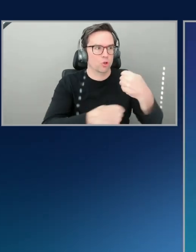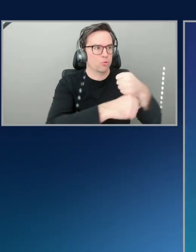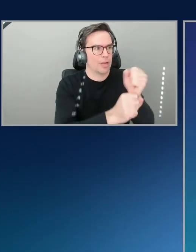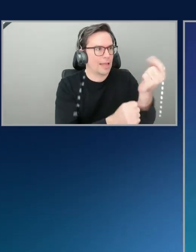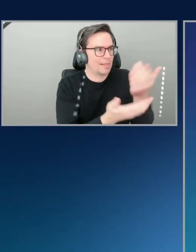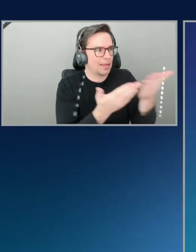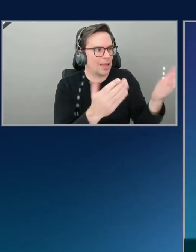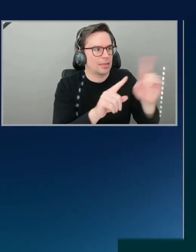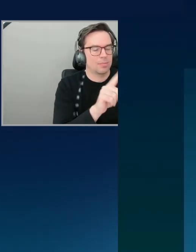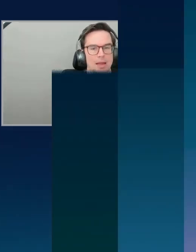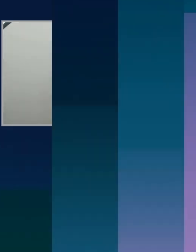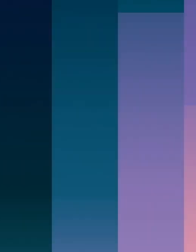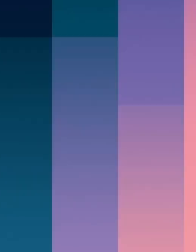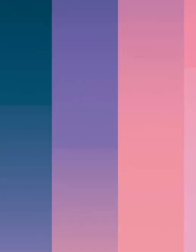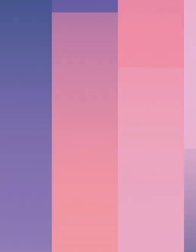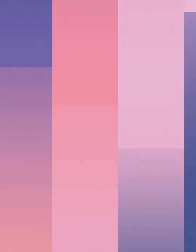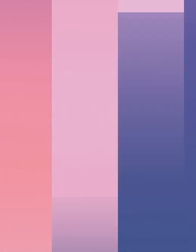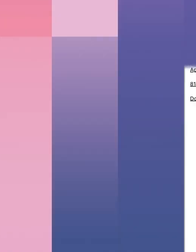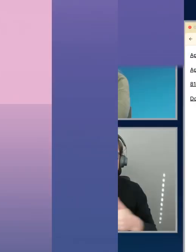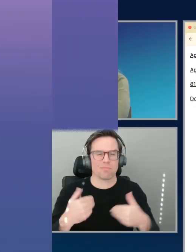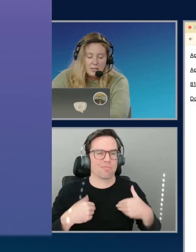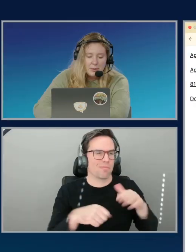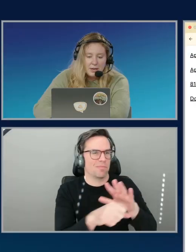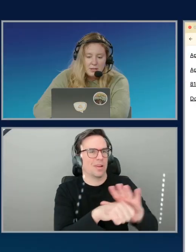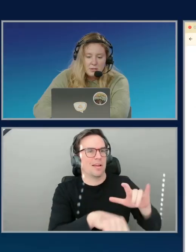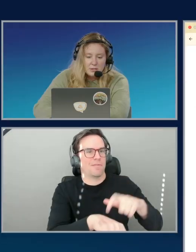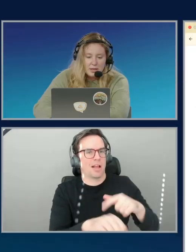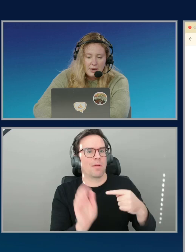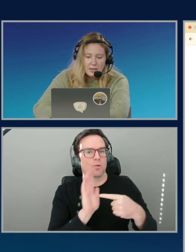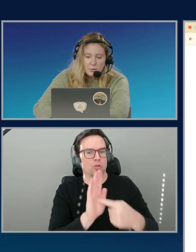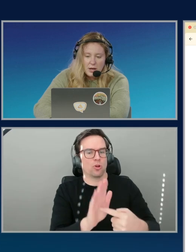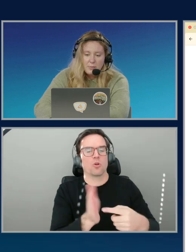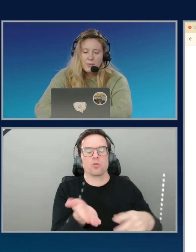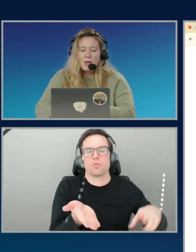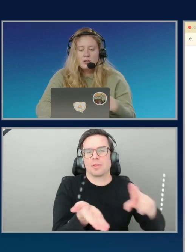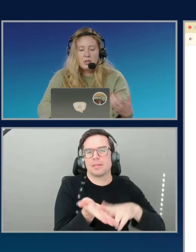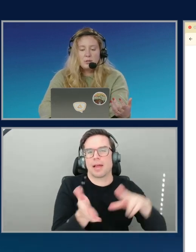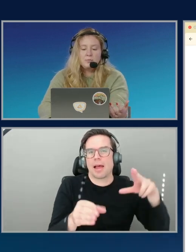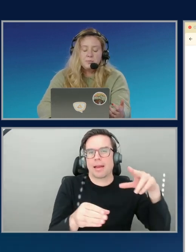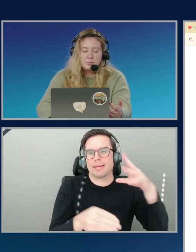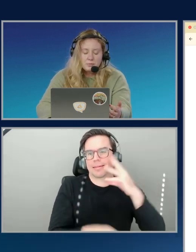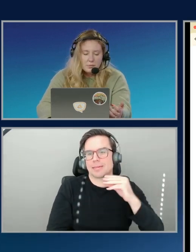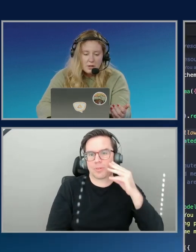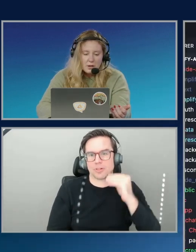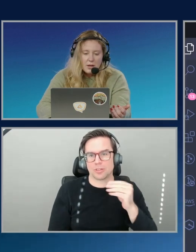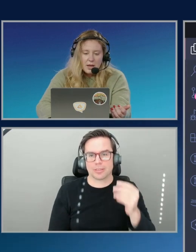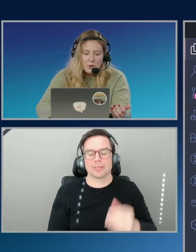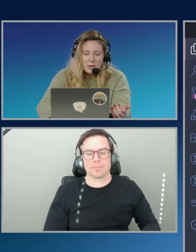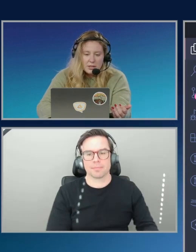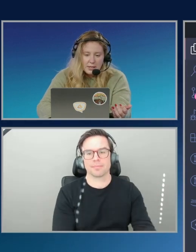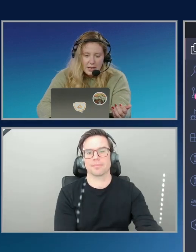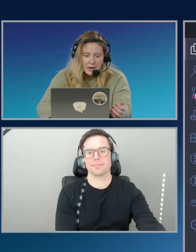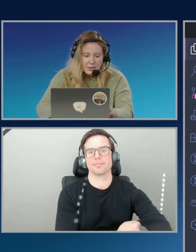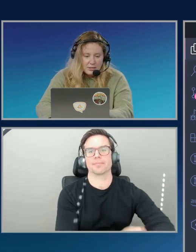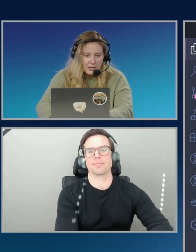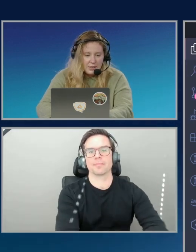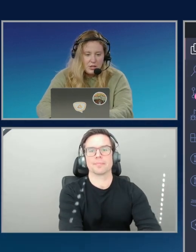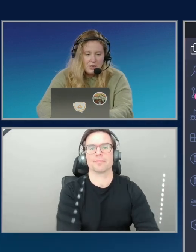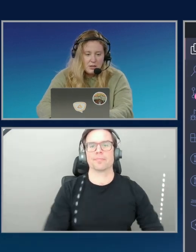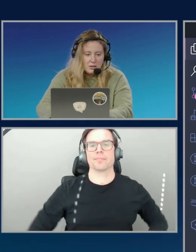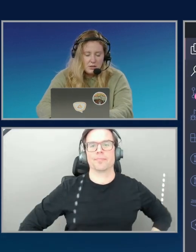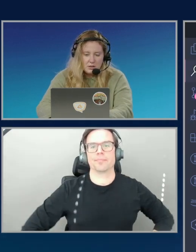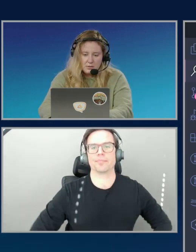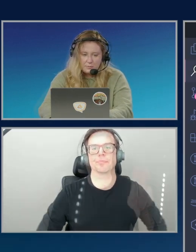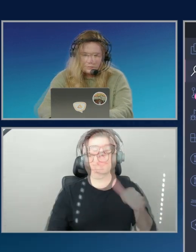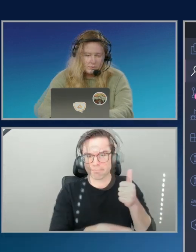We have time, so I'll actually show you what the login experience looks like as well. So in order to get authentication,